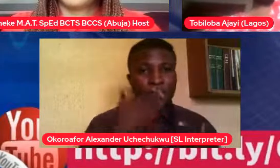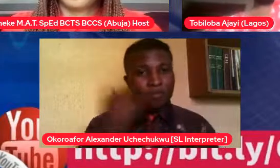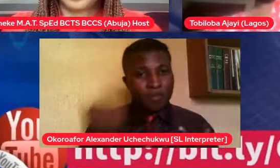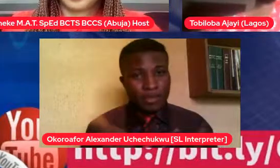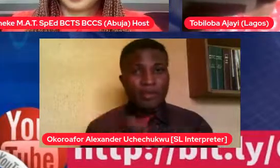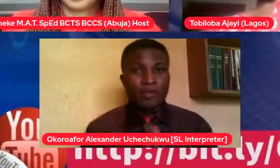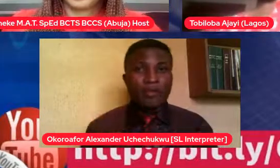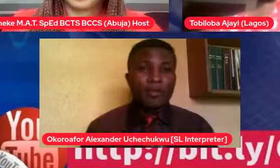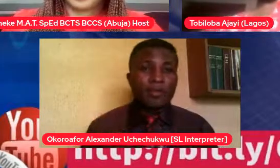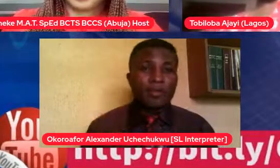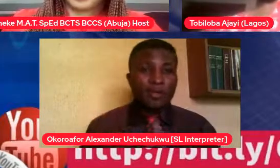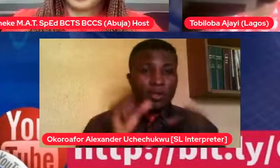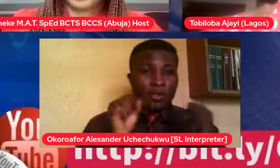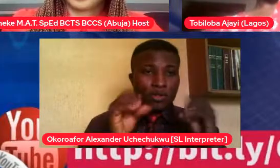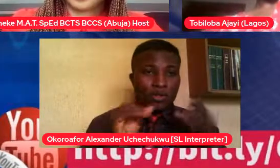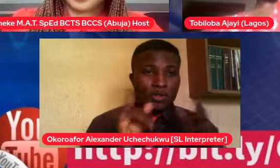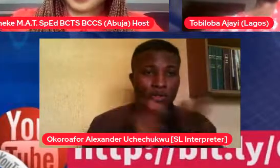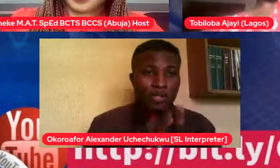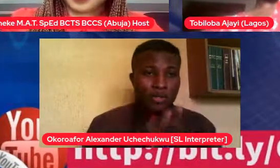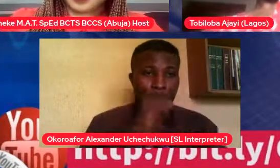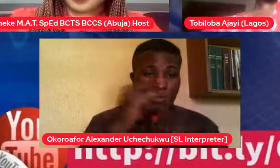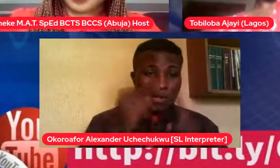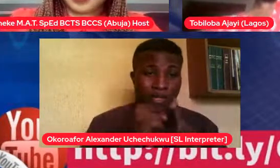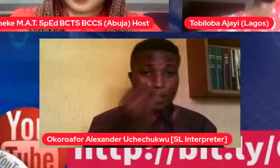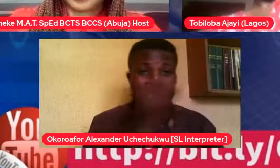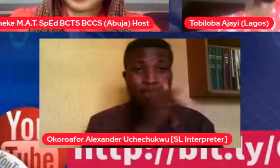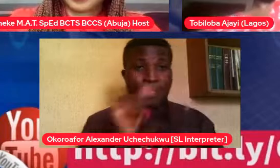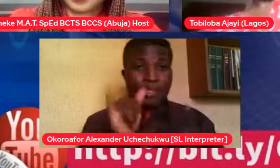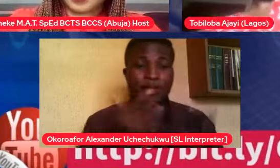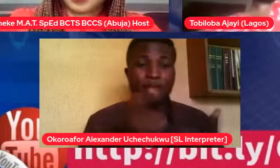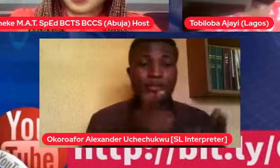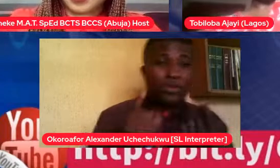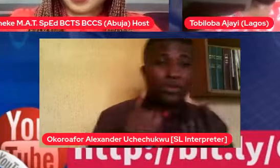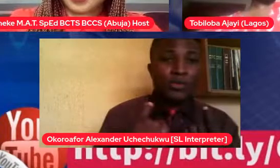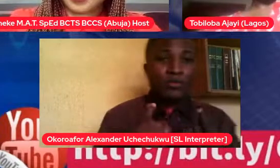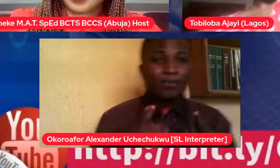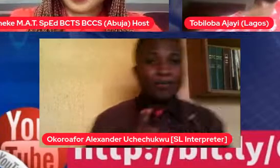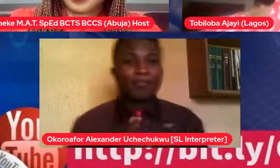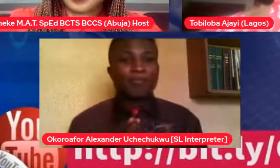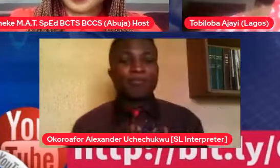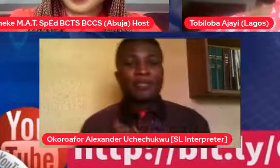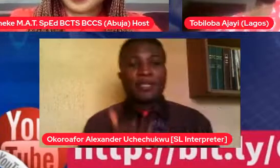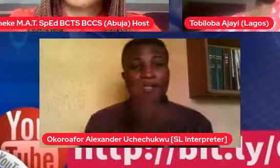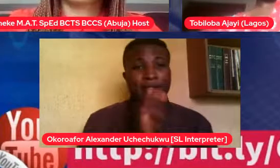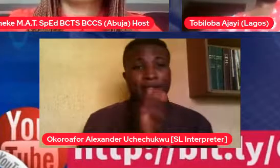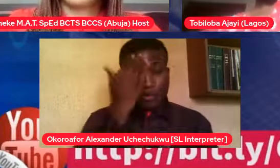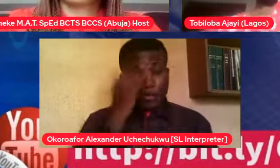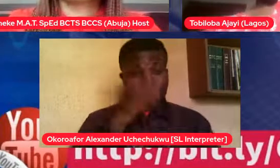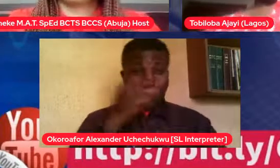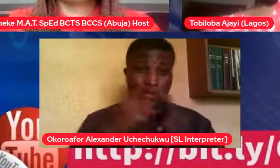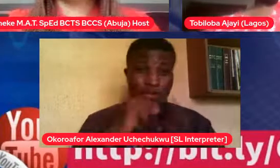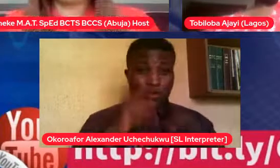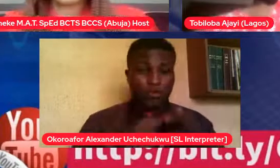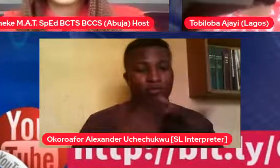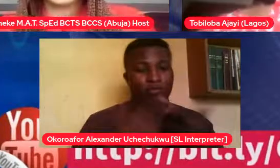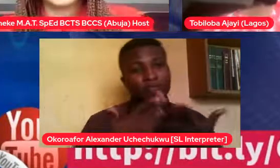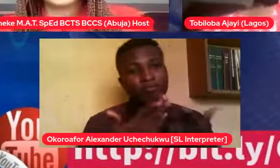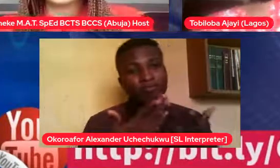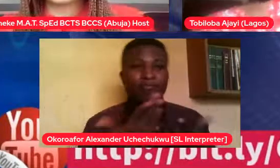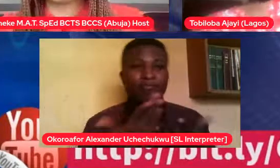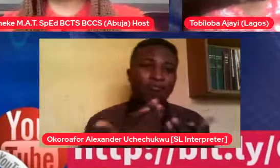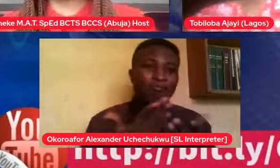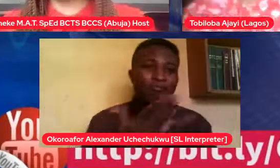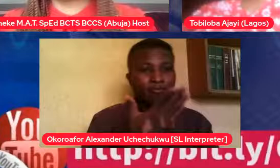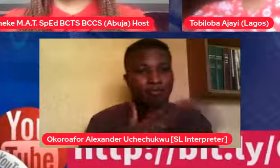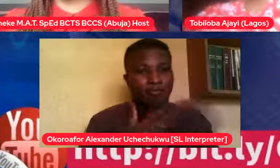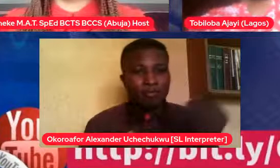they know when to get out when it's no longer saving. So, I'll stop. Thank